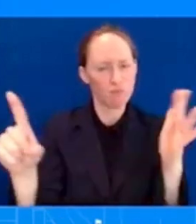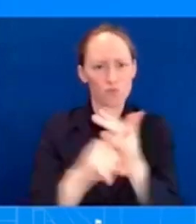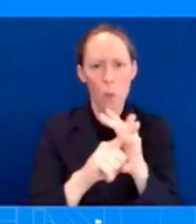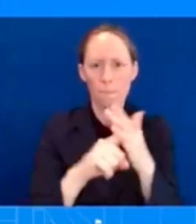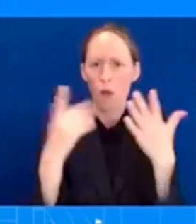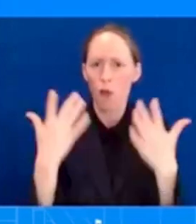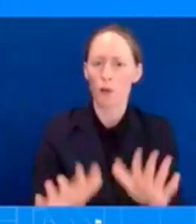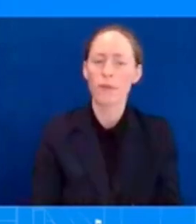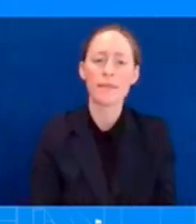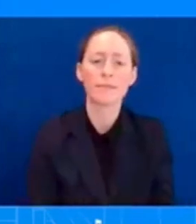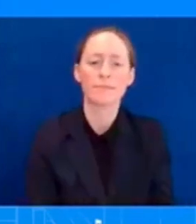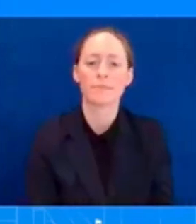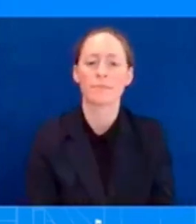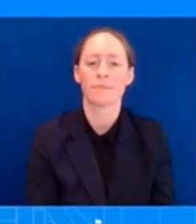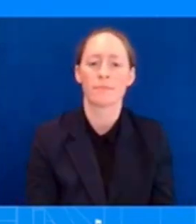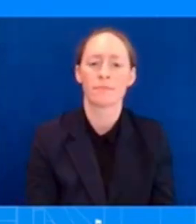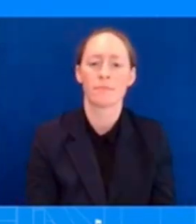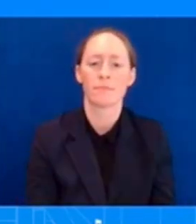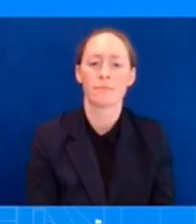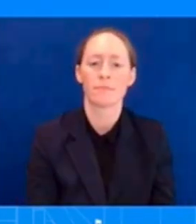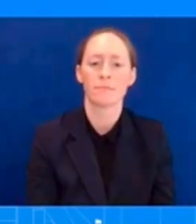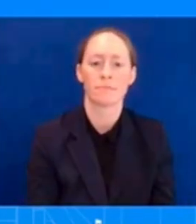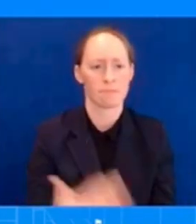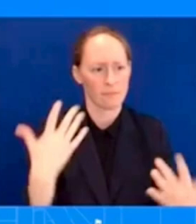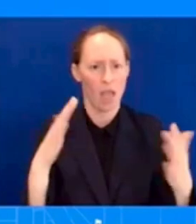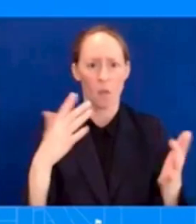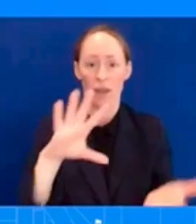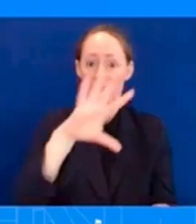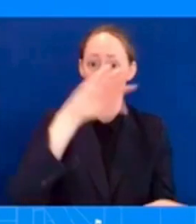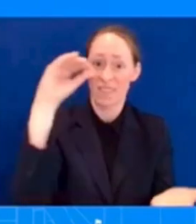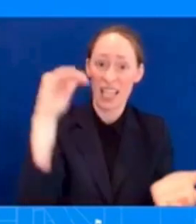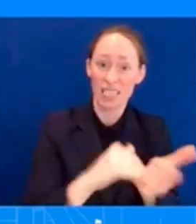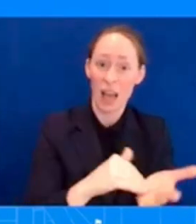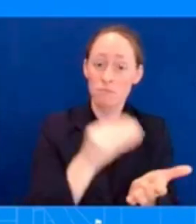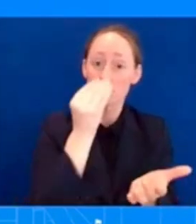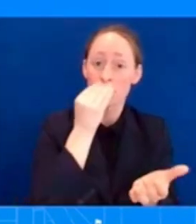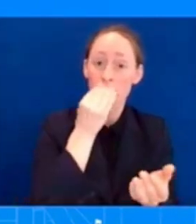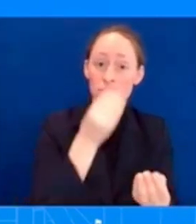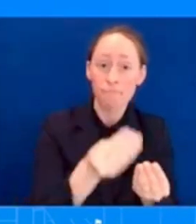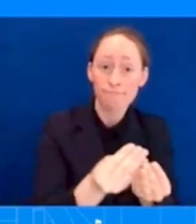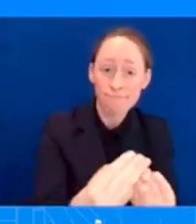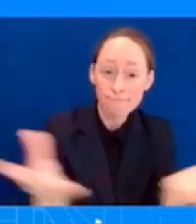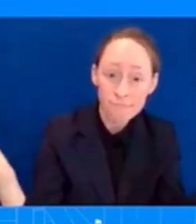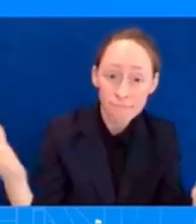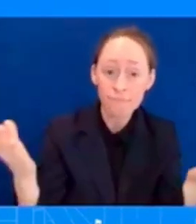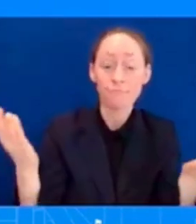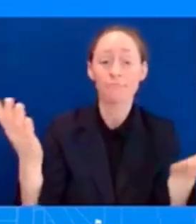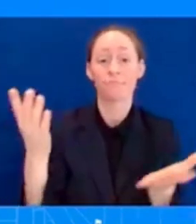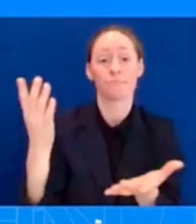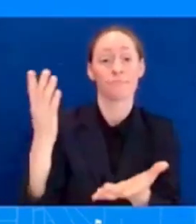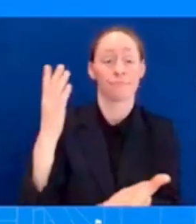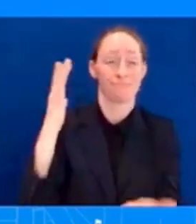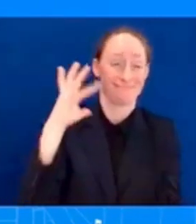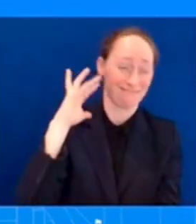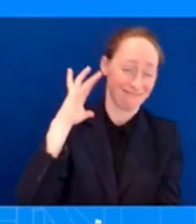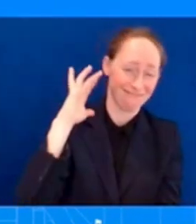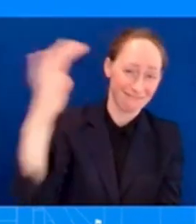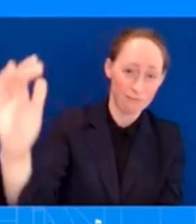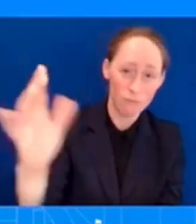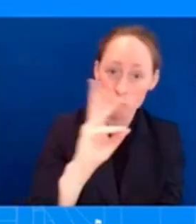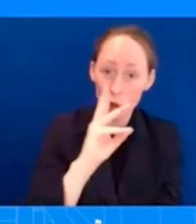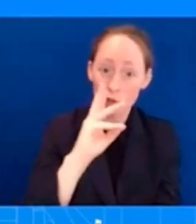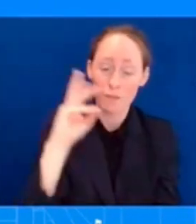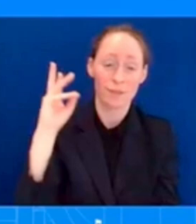the 75,000 liters of water, the thousands of cots that are out there and blankets, and there is more than a dozen